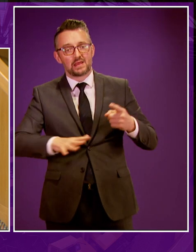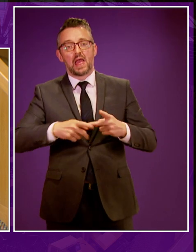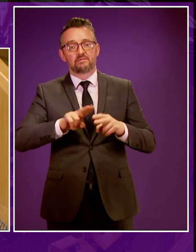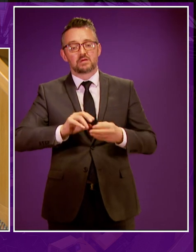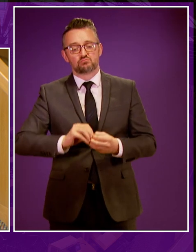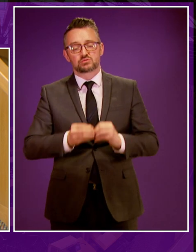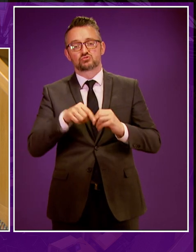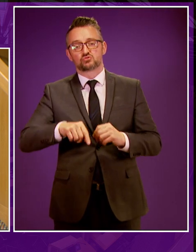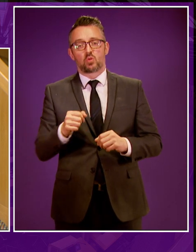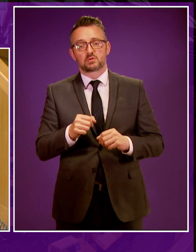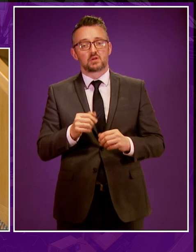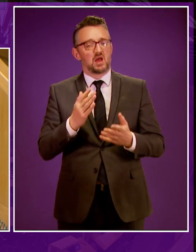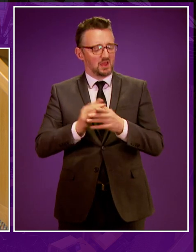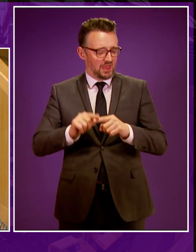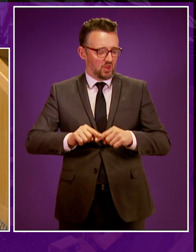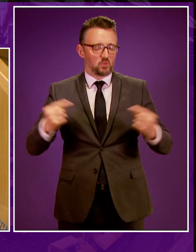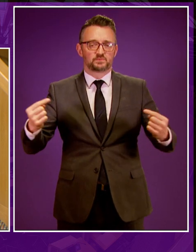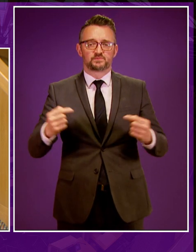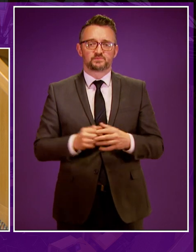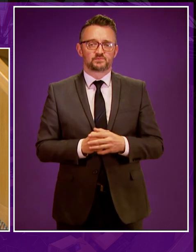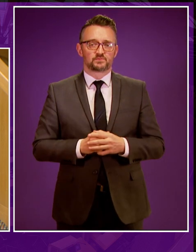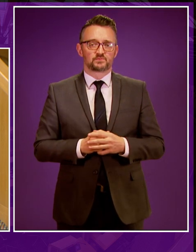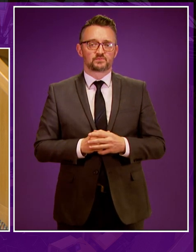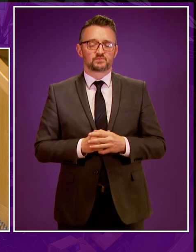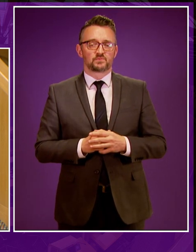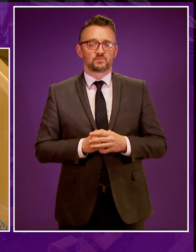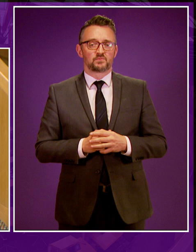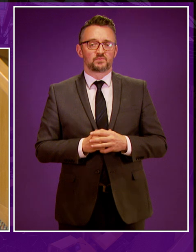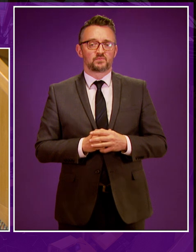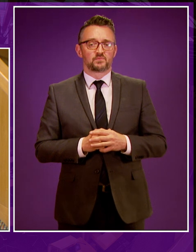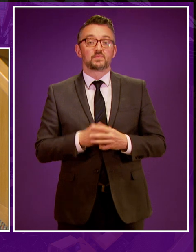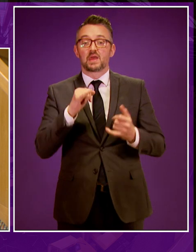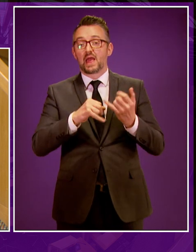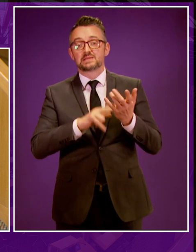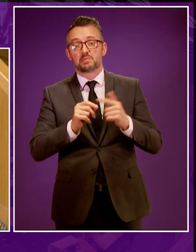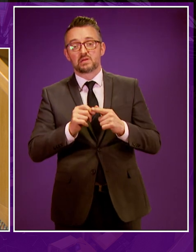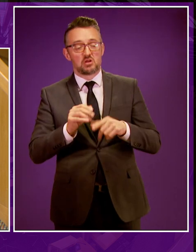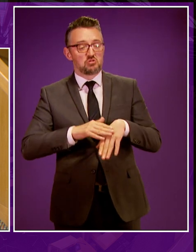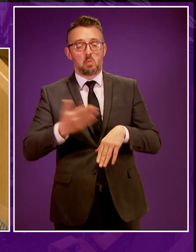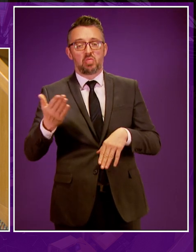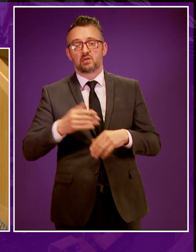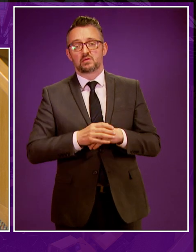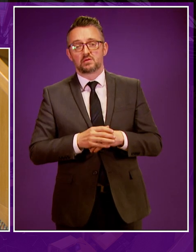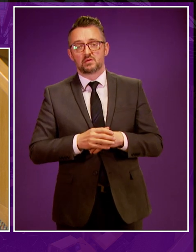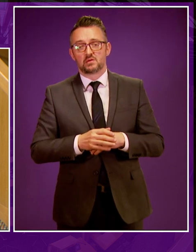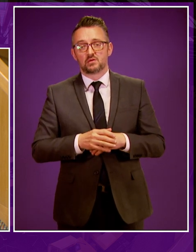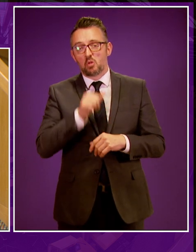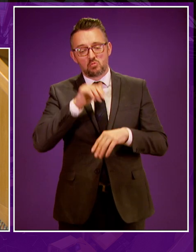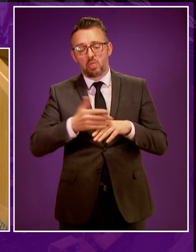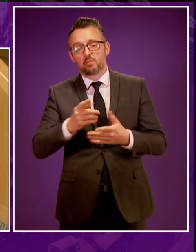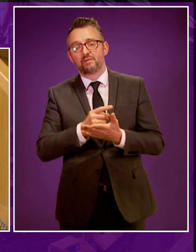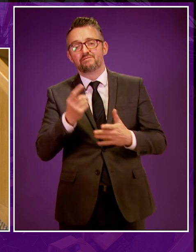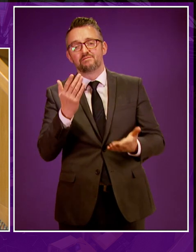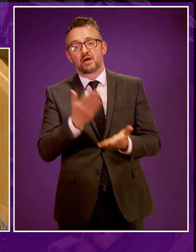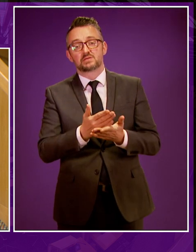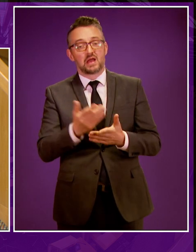Scotland. Utter hypocrisy, Deputy Presiding Officer. But the SNP don't care for facts and are happy for it to